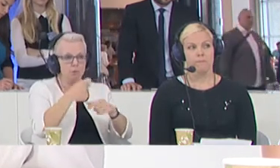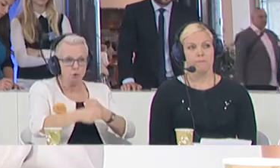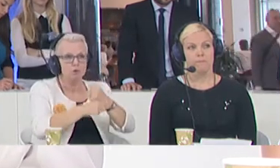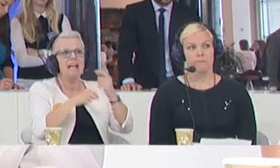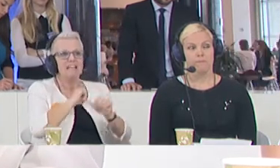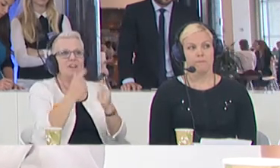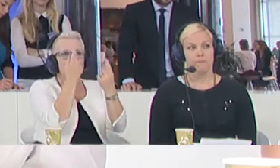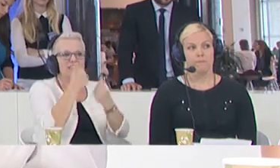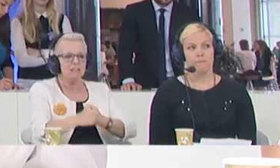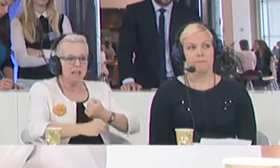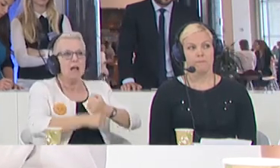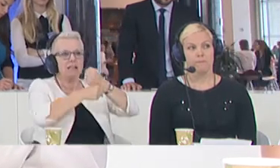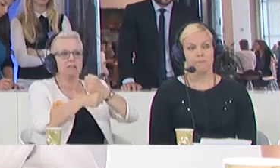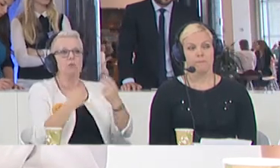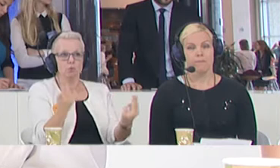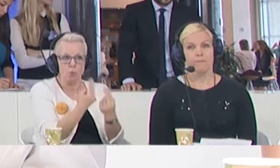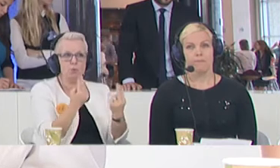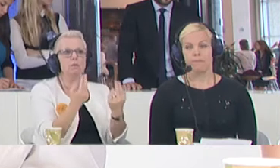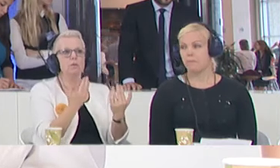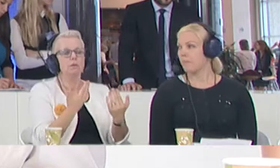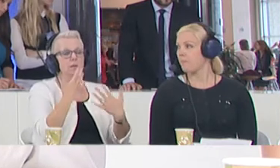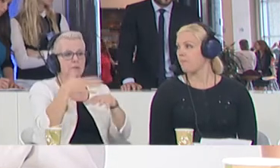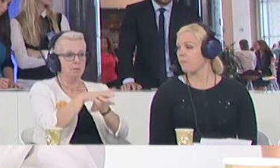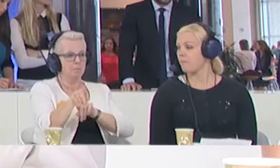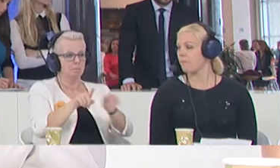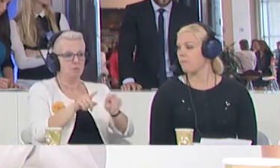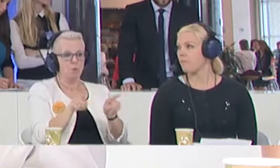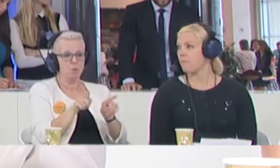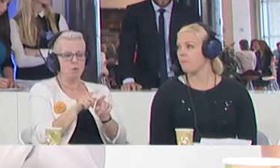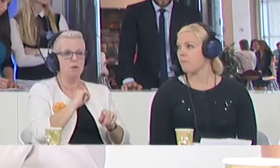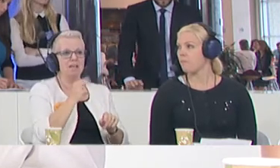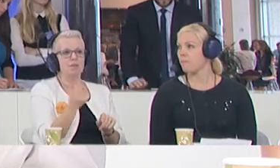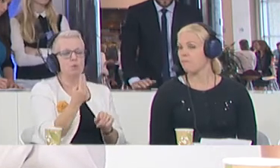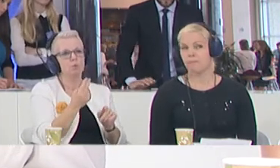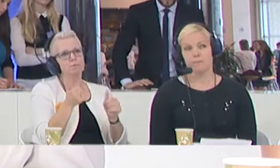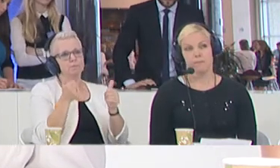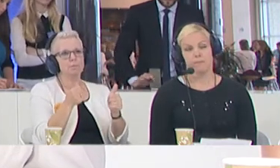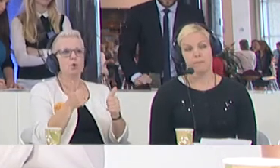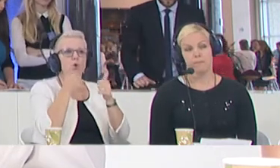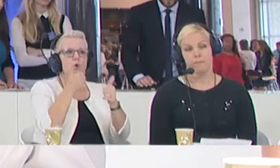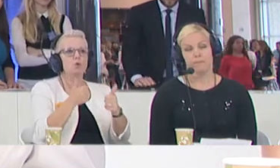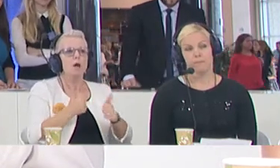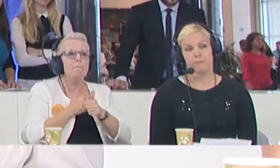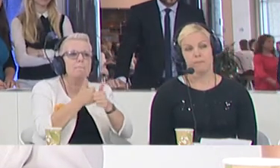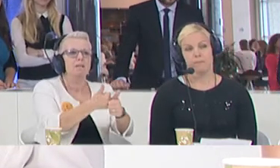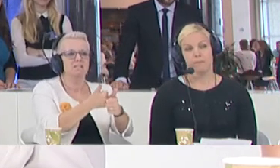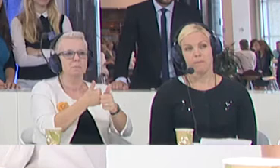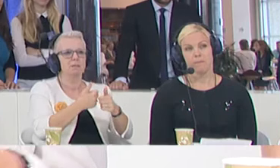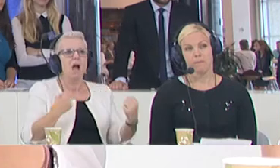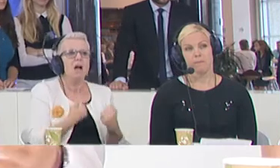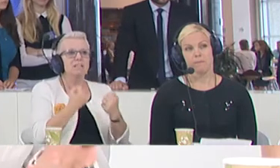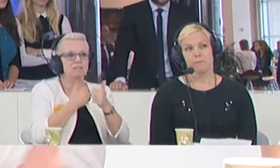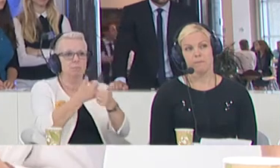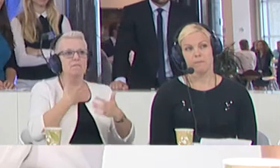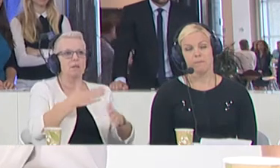assistance. Integration needs proper also participation and active participation